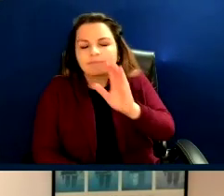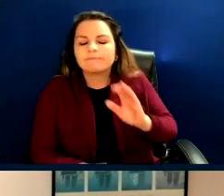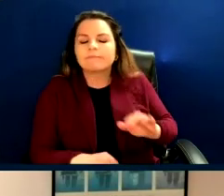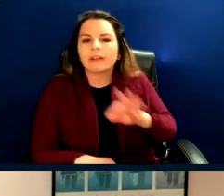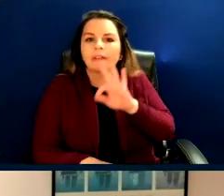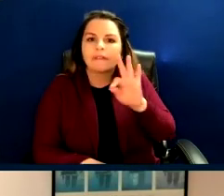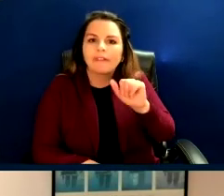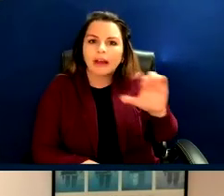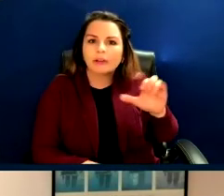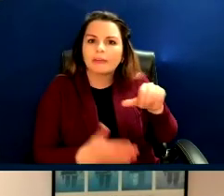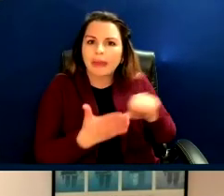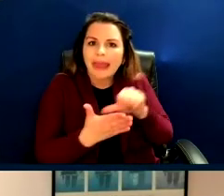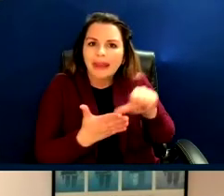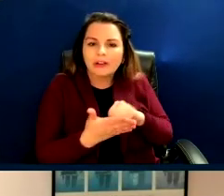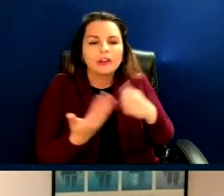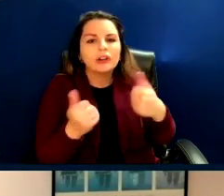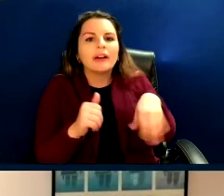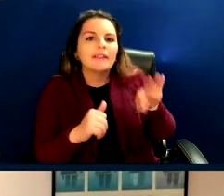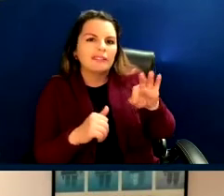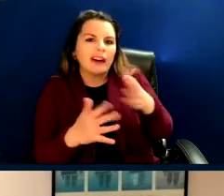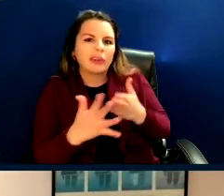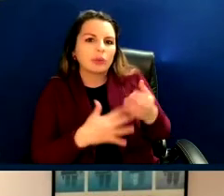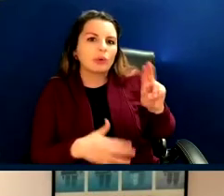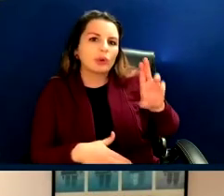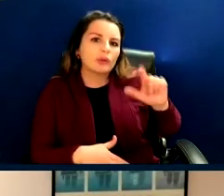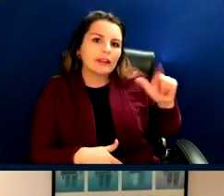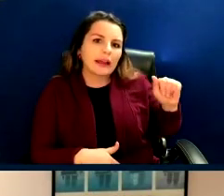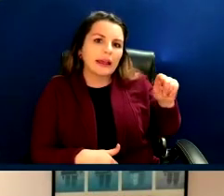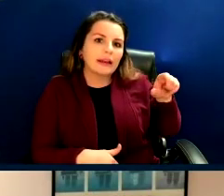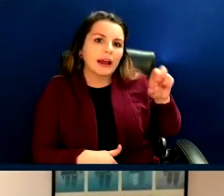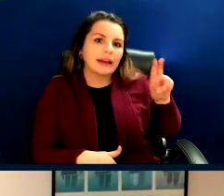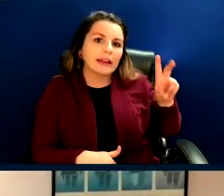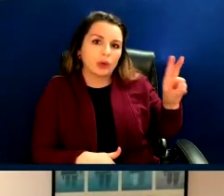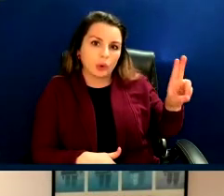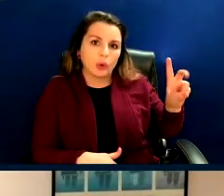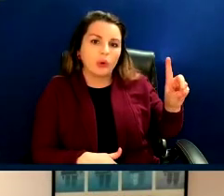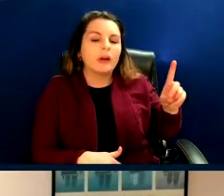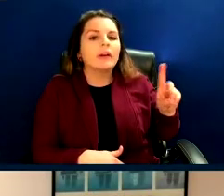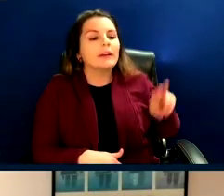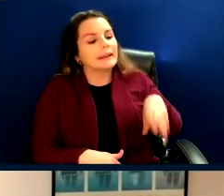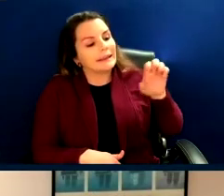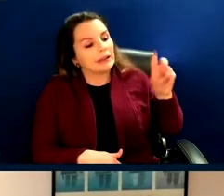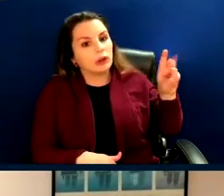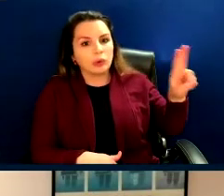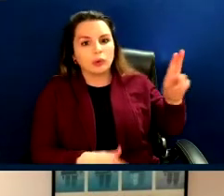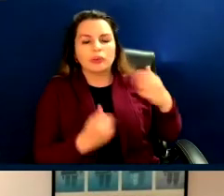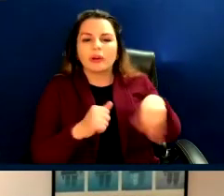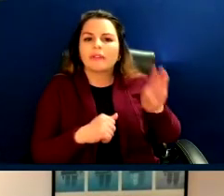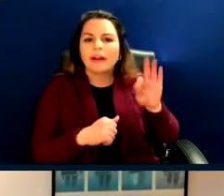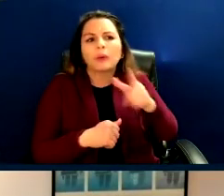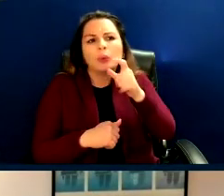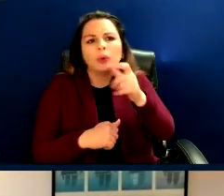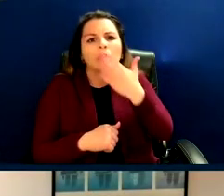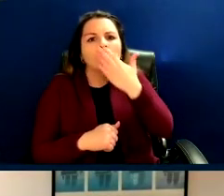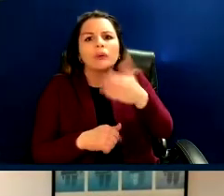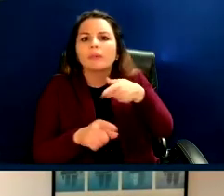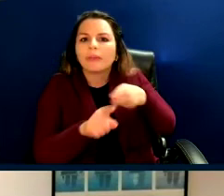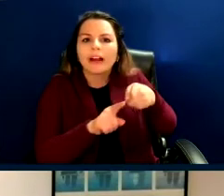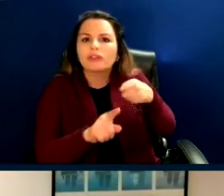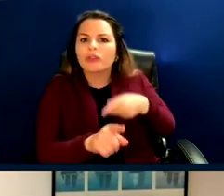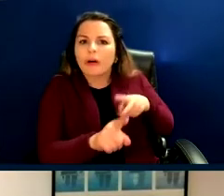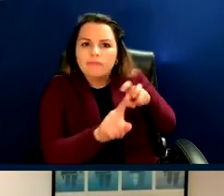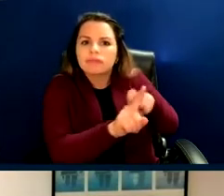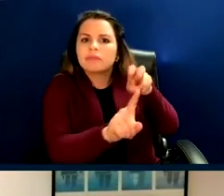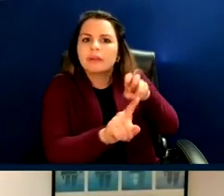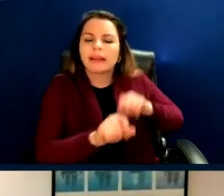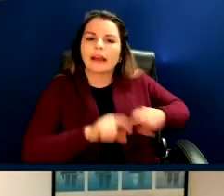see if I can do searching through the UCLA.edu domain just to see if I can find like who's working on a